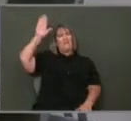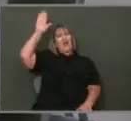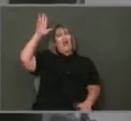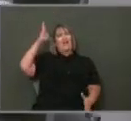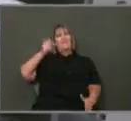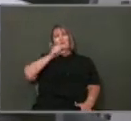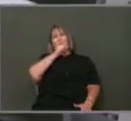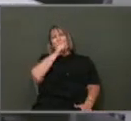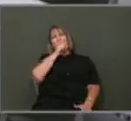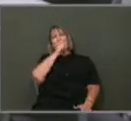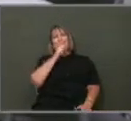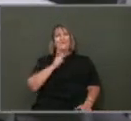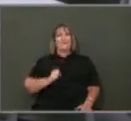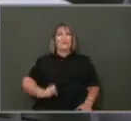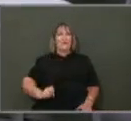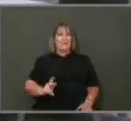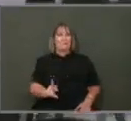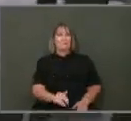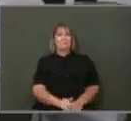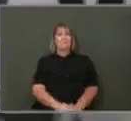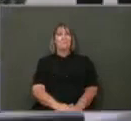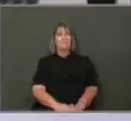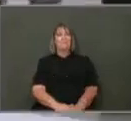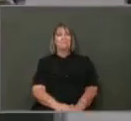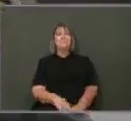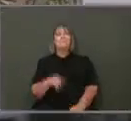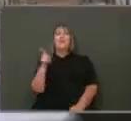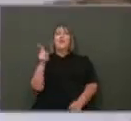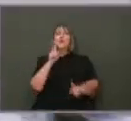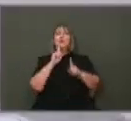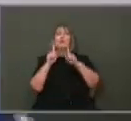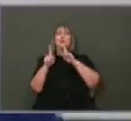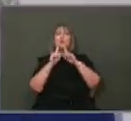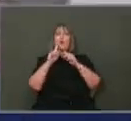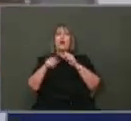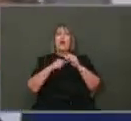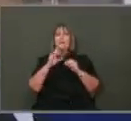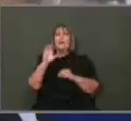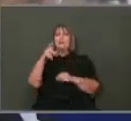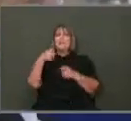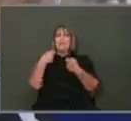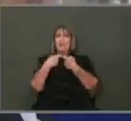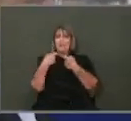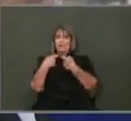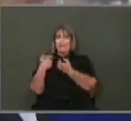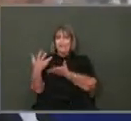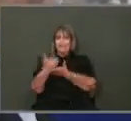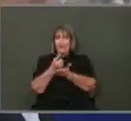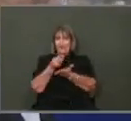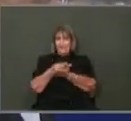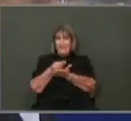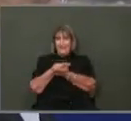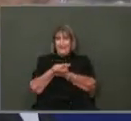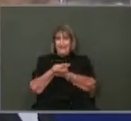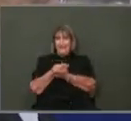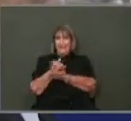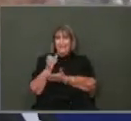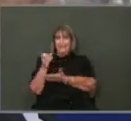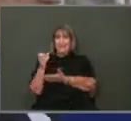so I can see him. And then her. Thank you. Yeah, you spoke, Mr. Walsh, about CPS and the revenues that go to the city.